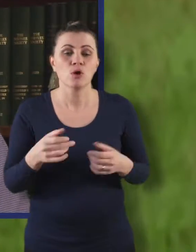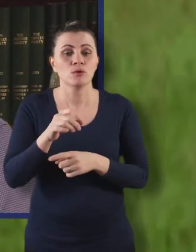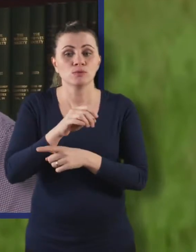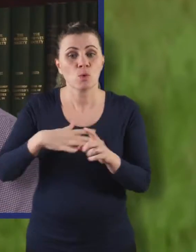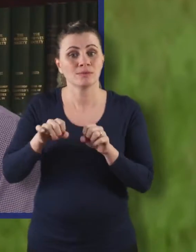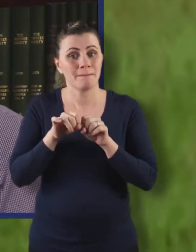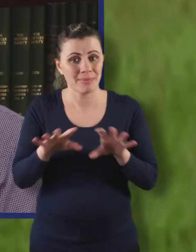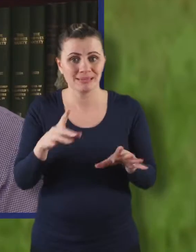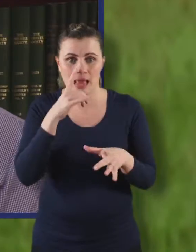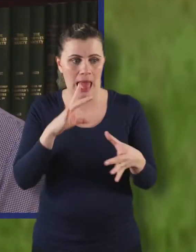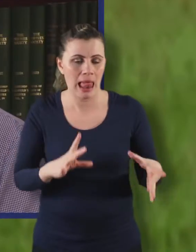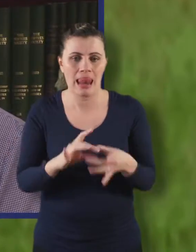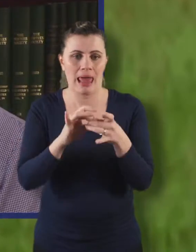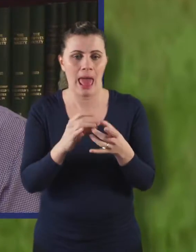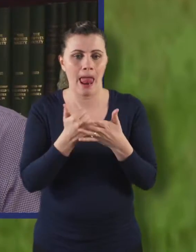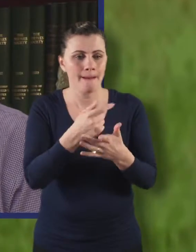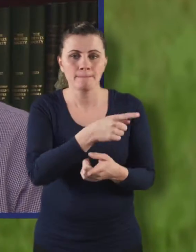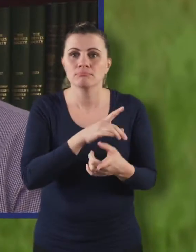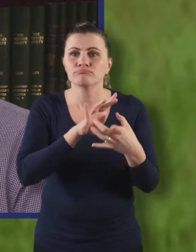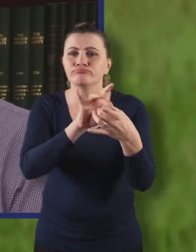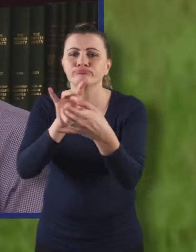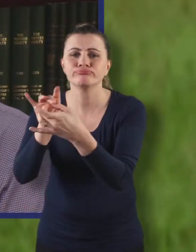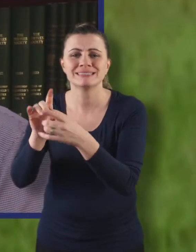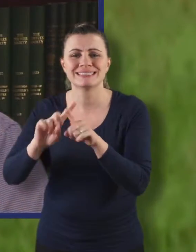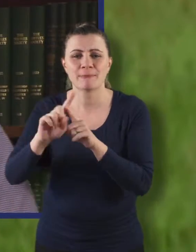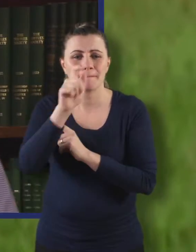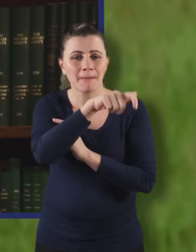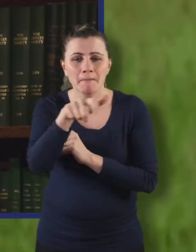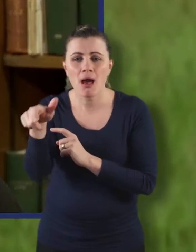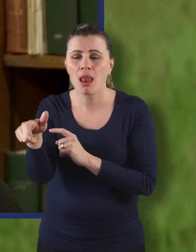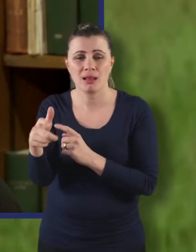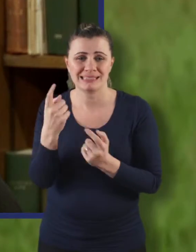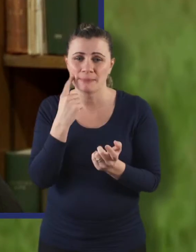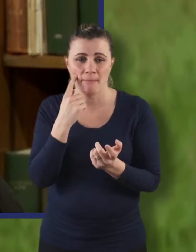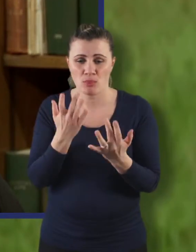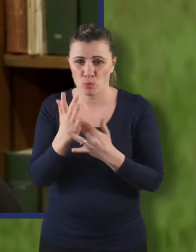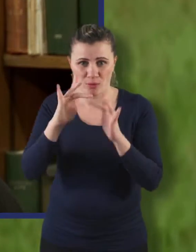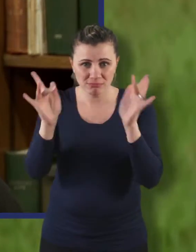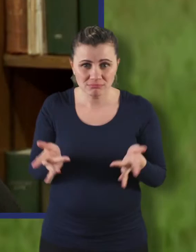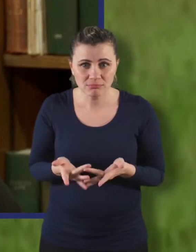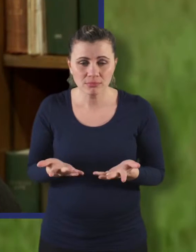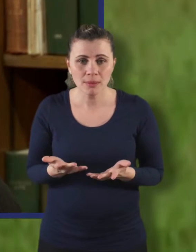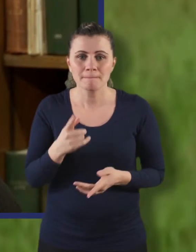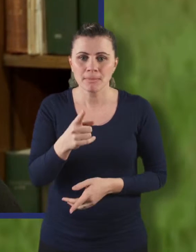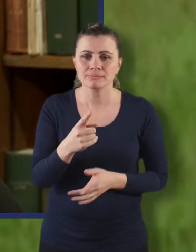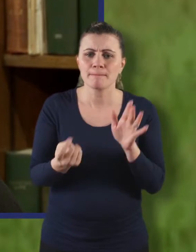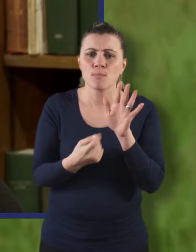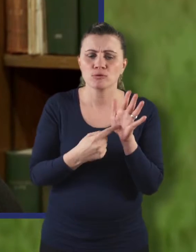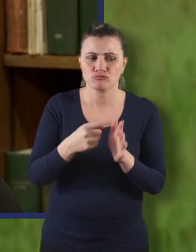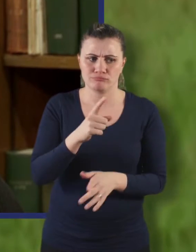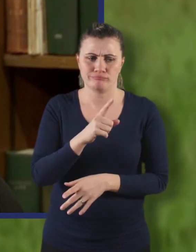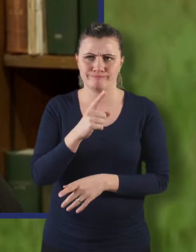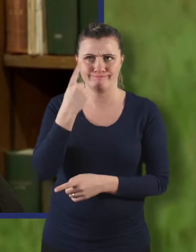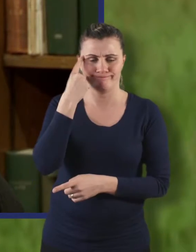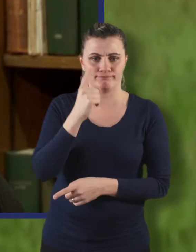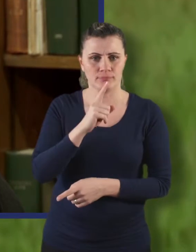world with just a single click. It is important for that very reason to use etiquette and to be aware that what you're posting is going